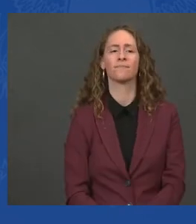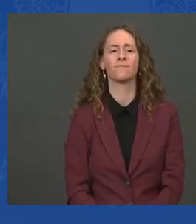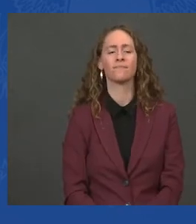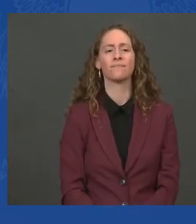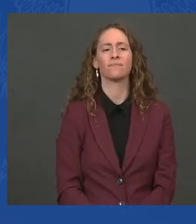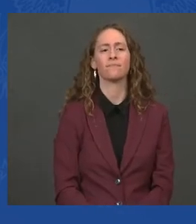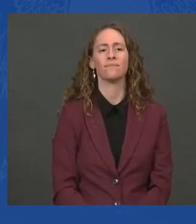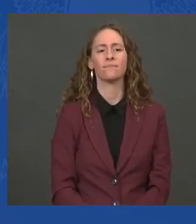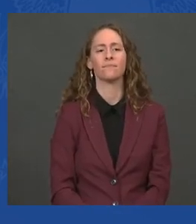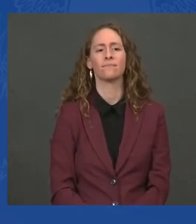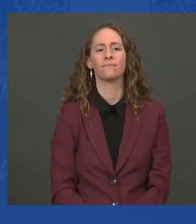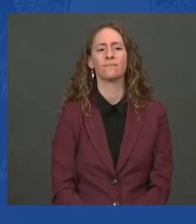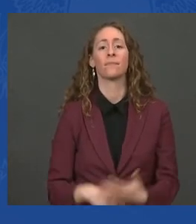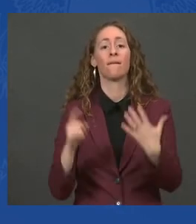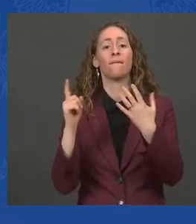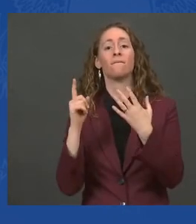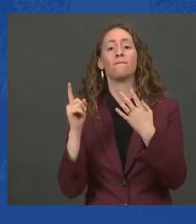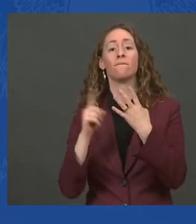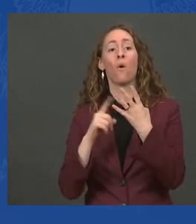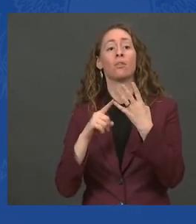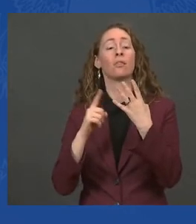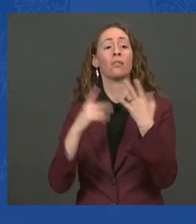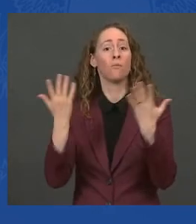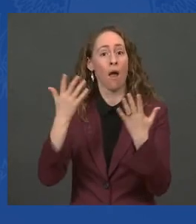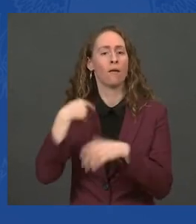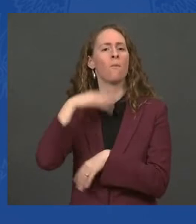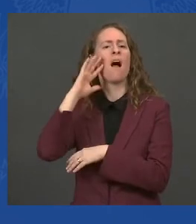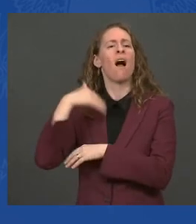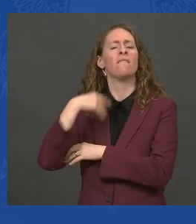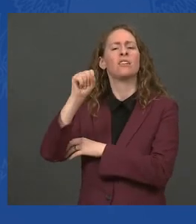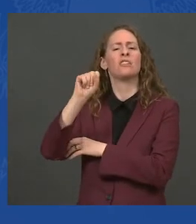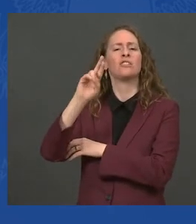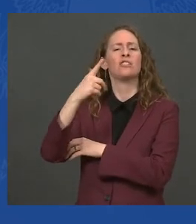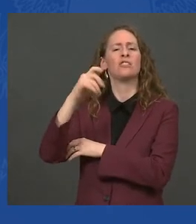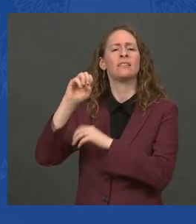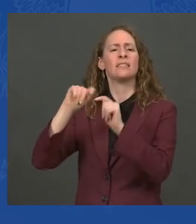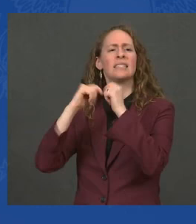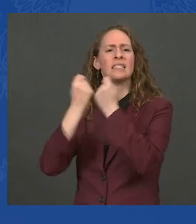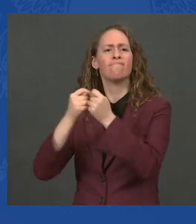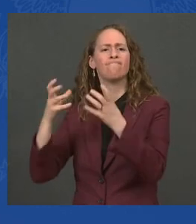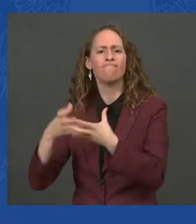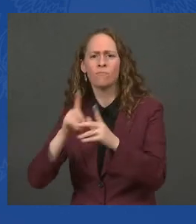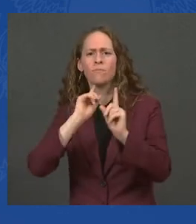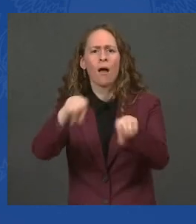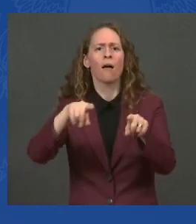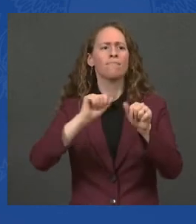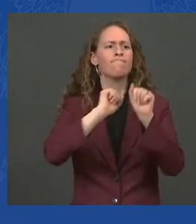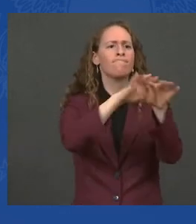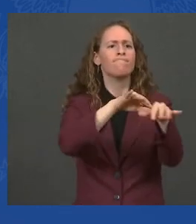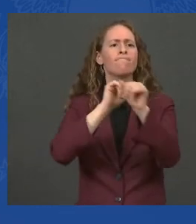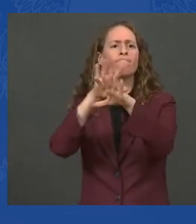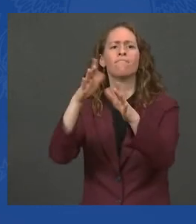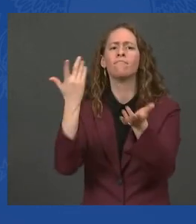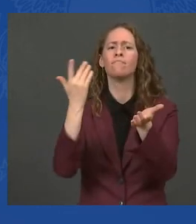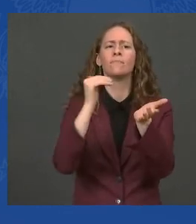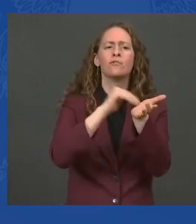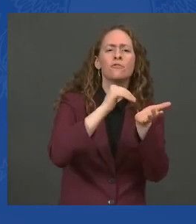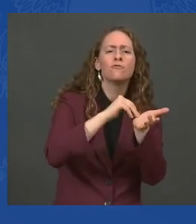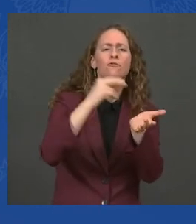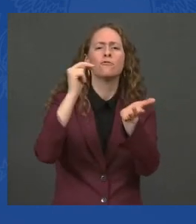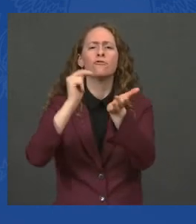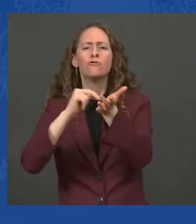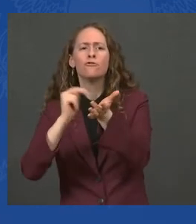medical staff who go into communities with rising cases and provide the needed staff for overrun hospitals,